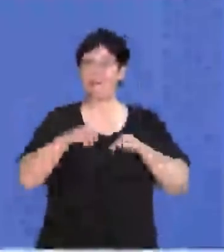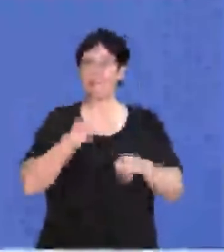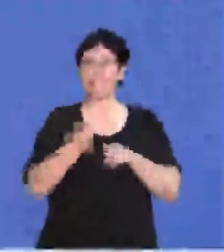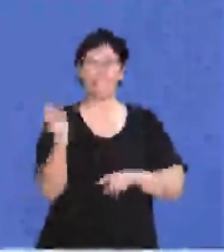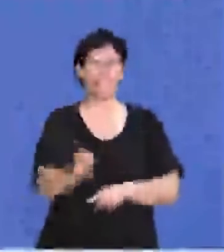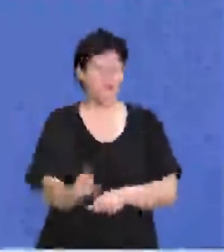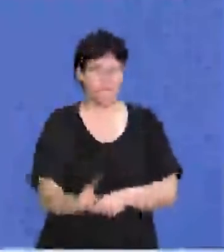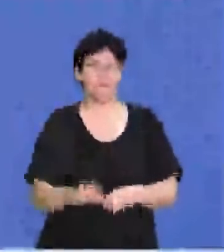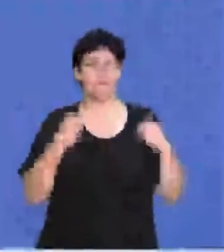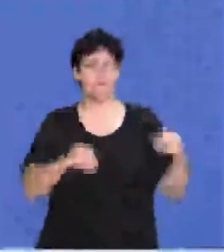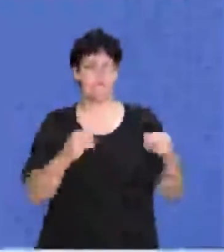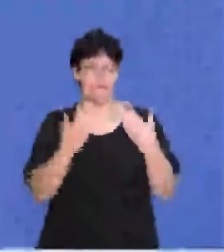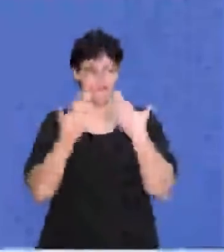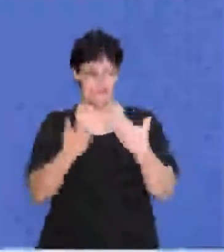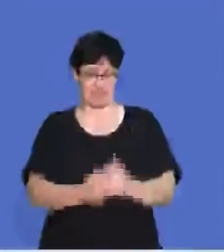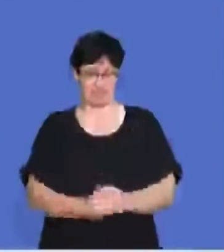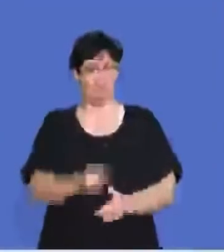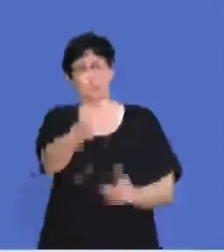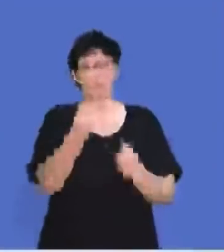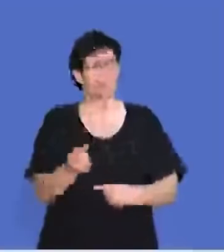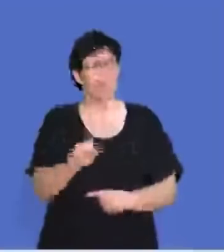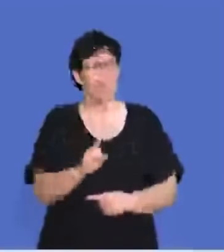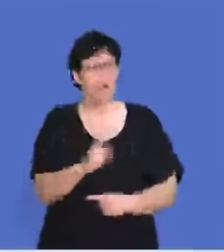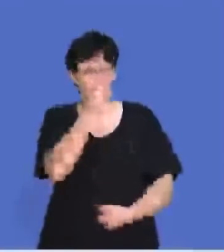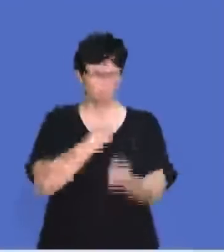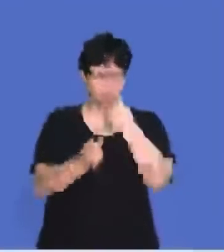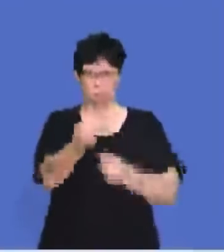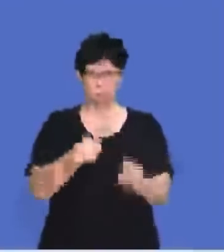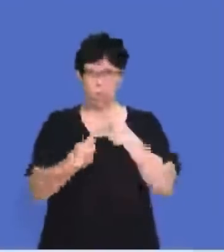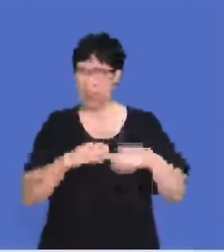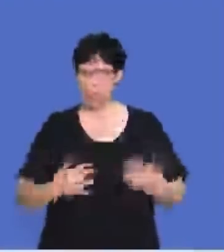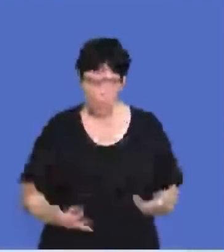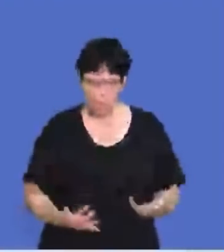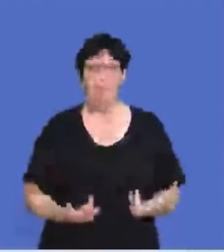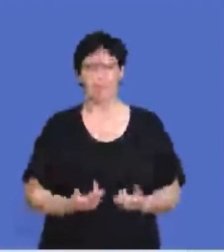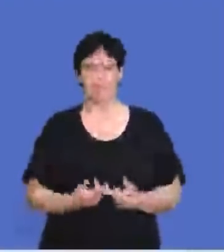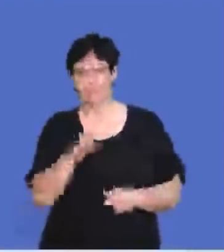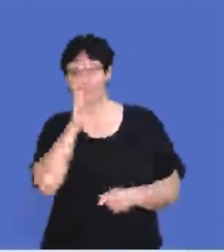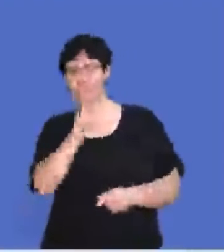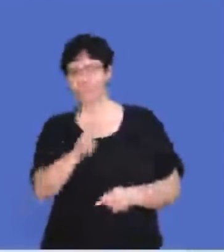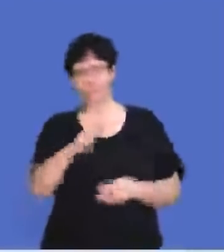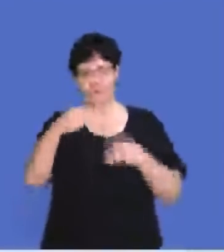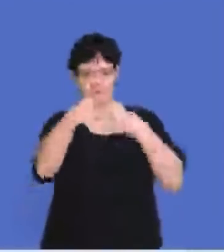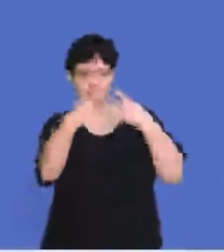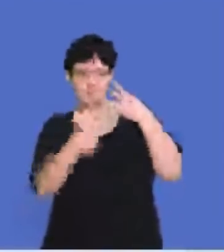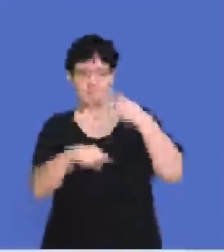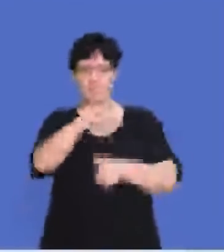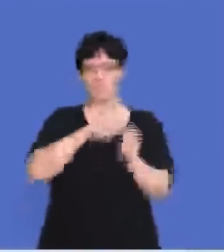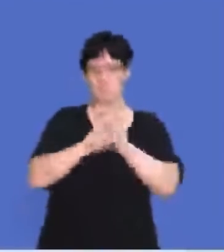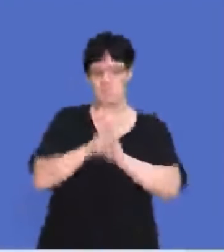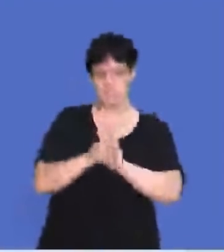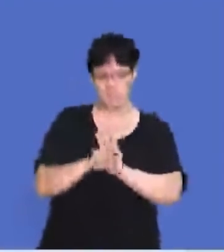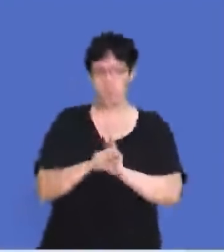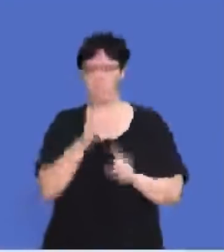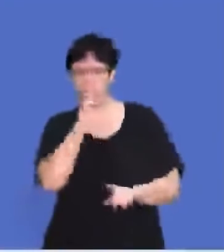prep for business studies. All you need to do to get your questions and comments through to us is hit us up on our social media platforms,